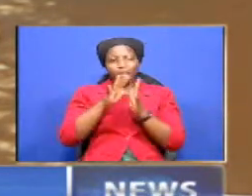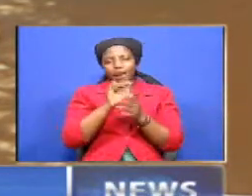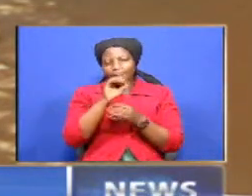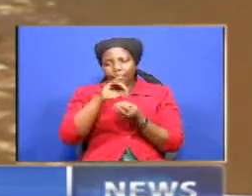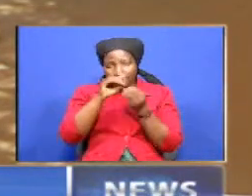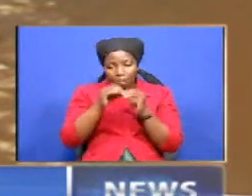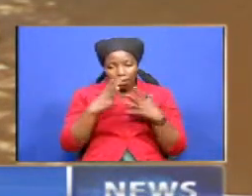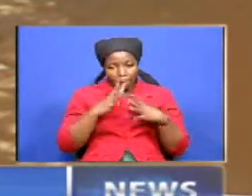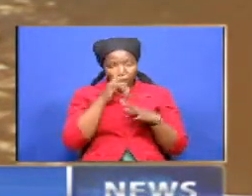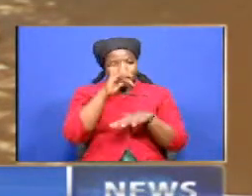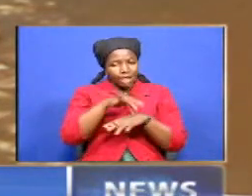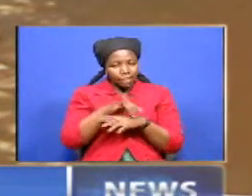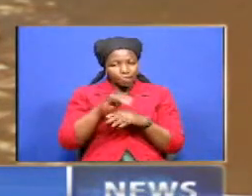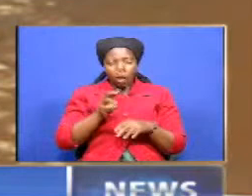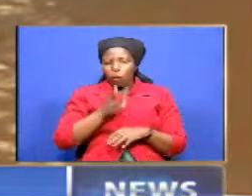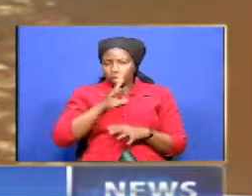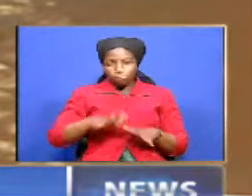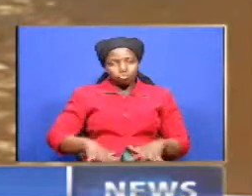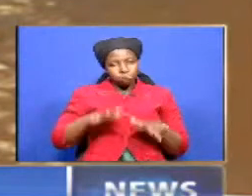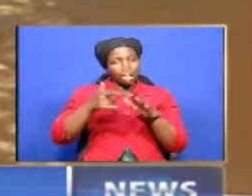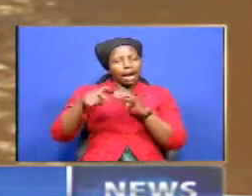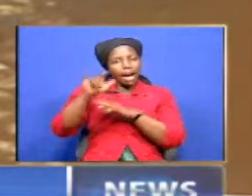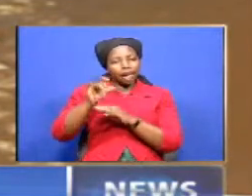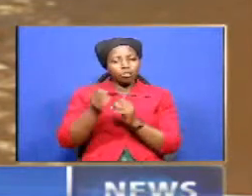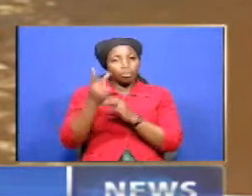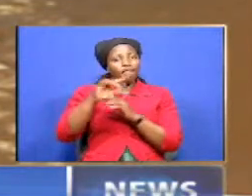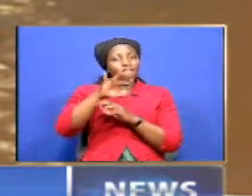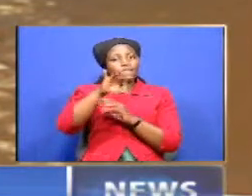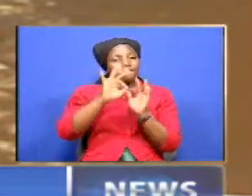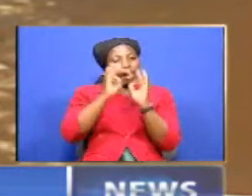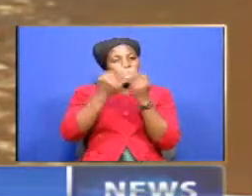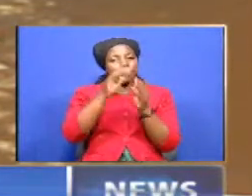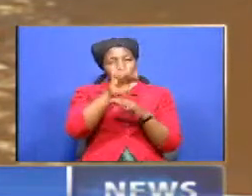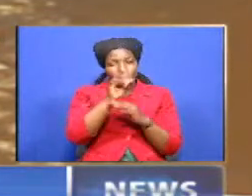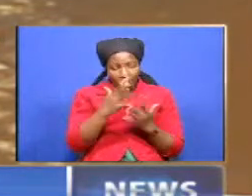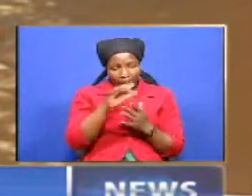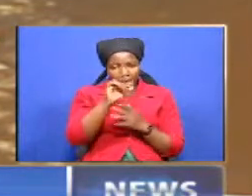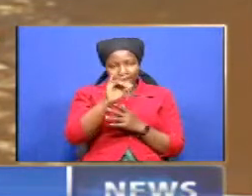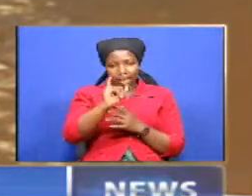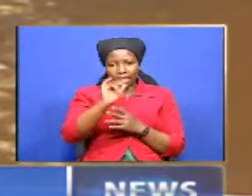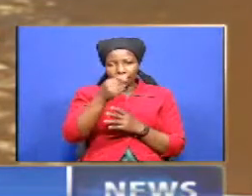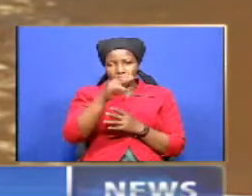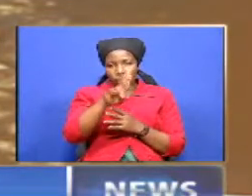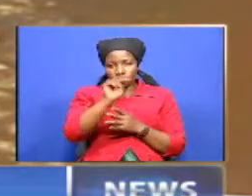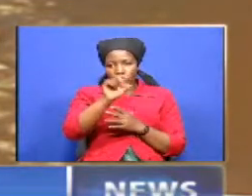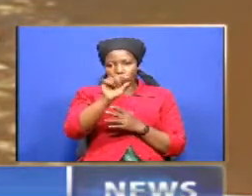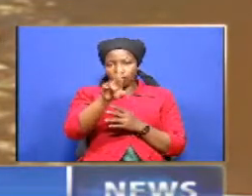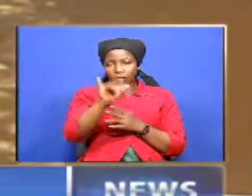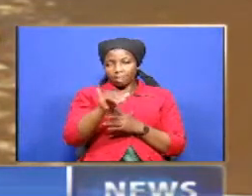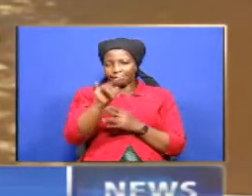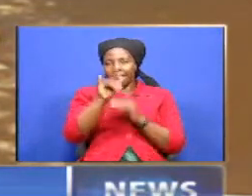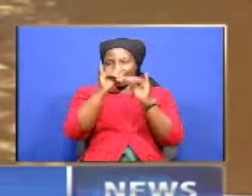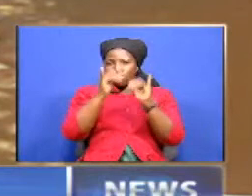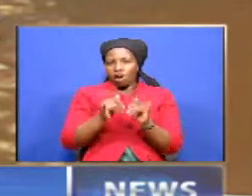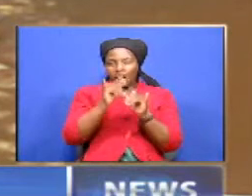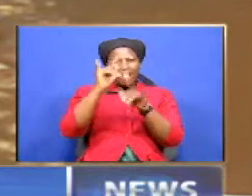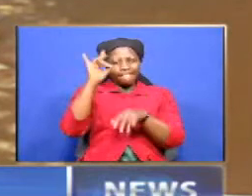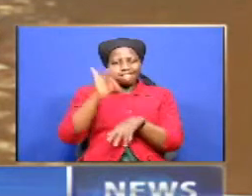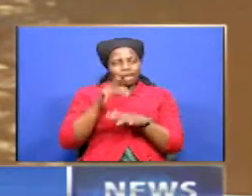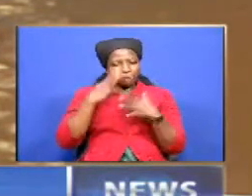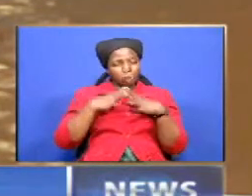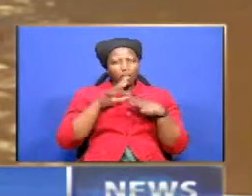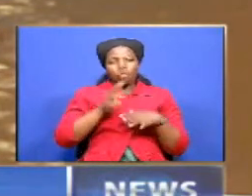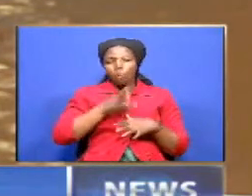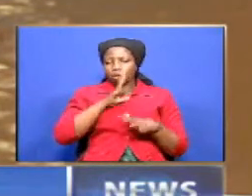by the floods on the rise now 12 families from Mitahatog Idunguri sub county are the latest victims of the floods